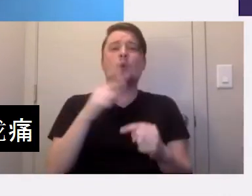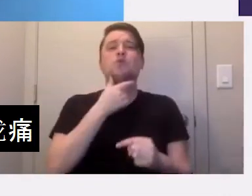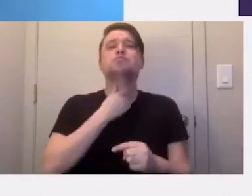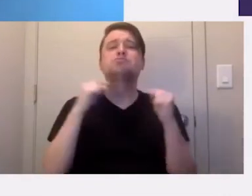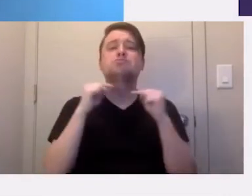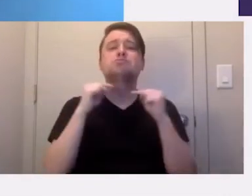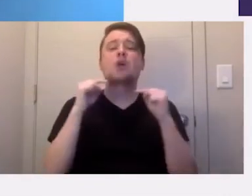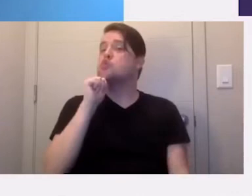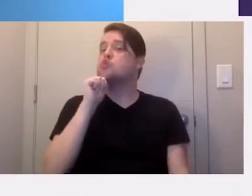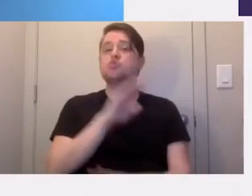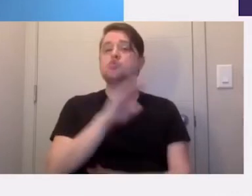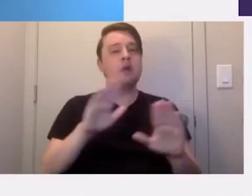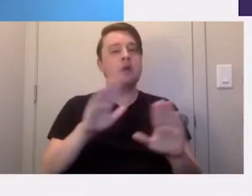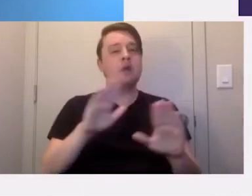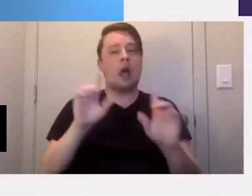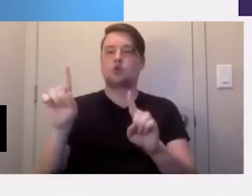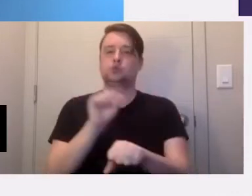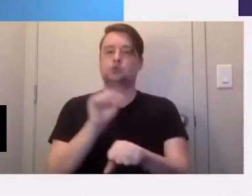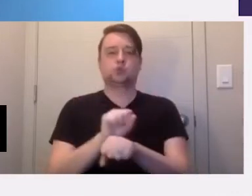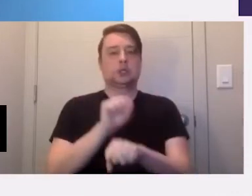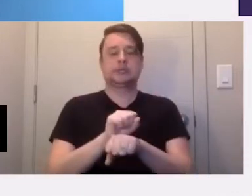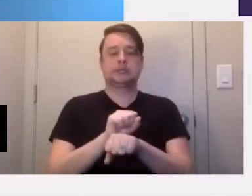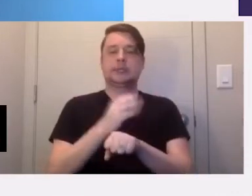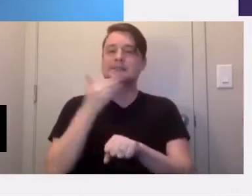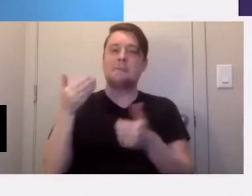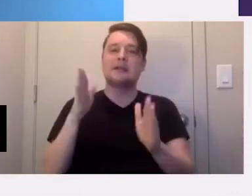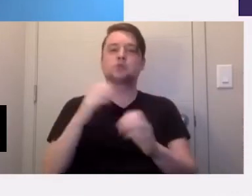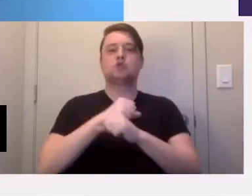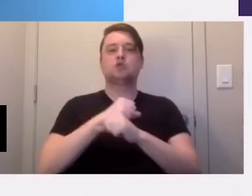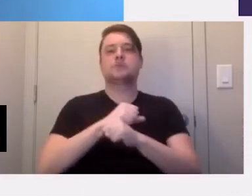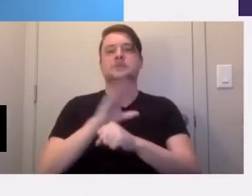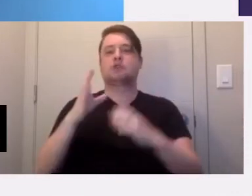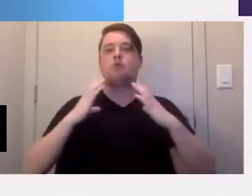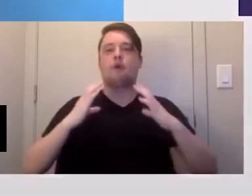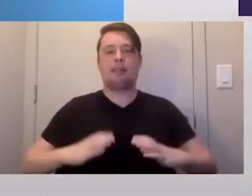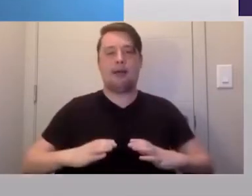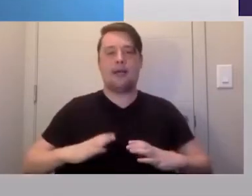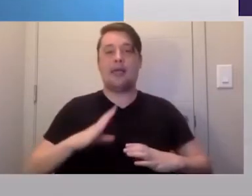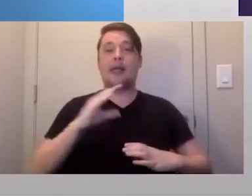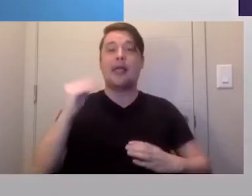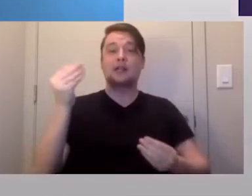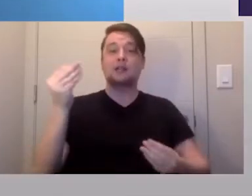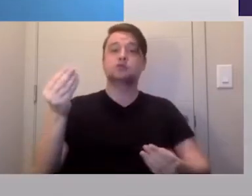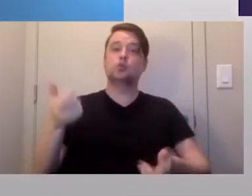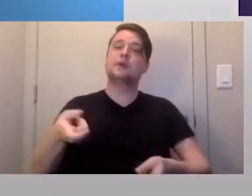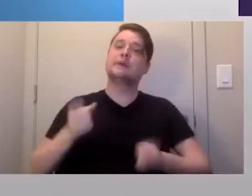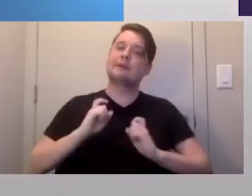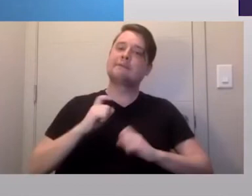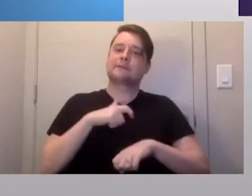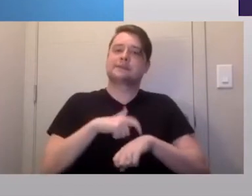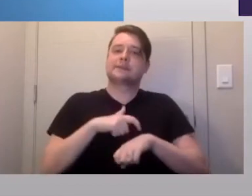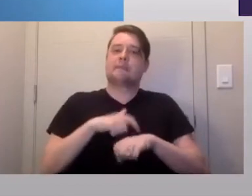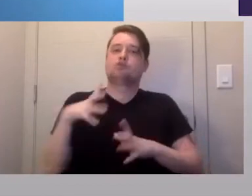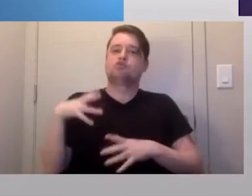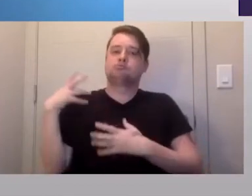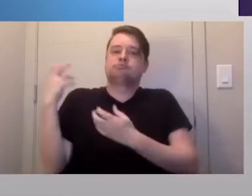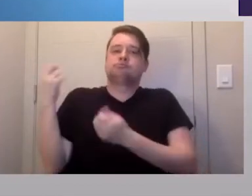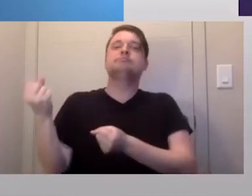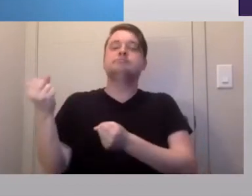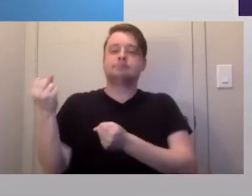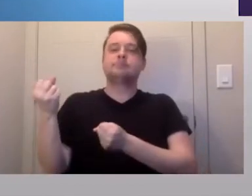do not go to work. It is the best way to protect your client and to let yourself stay home and get well.